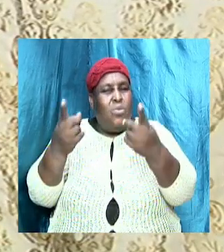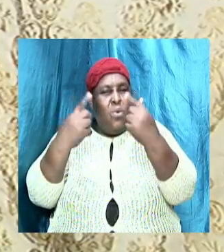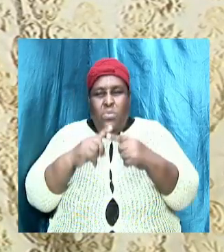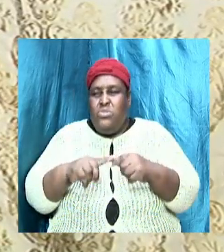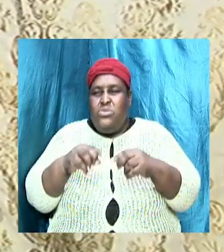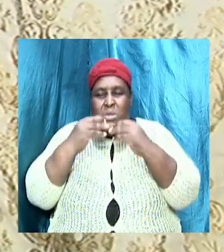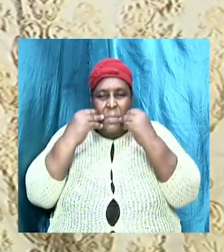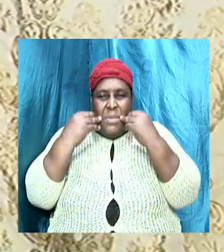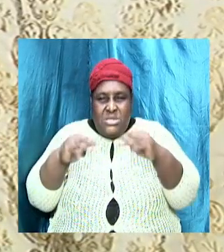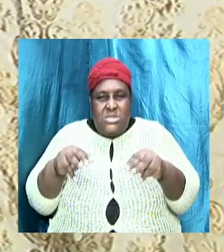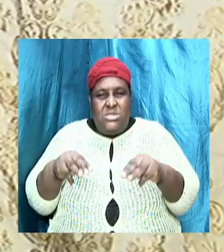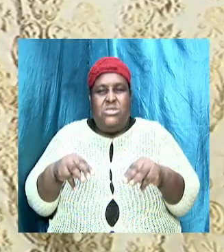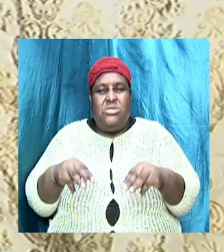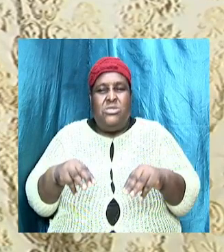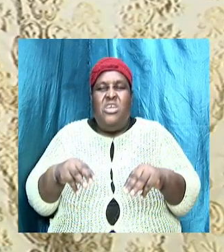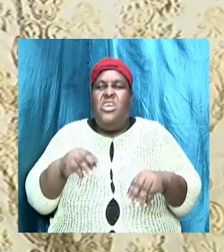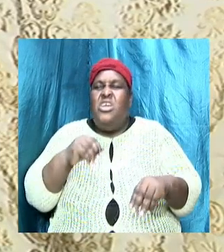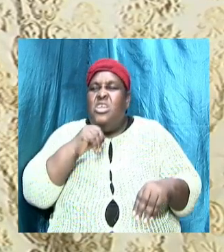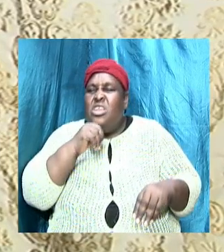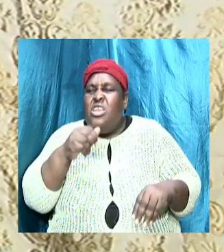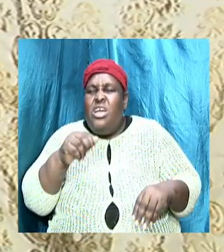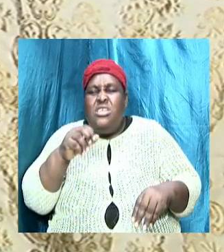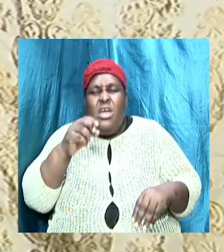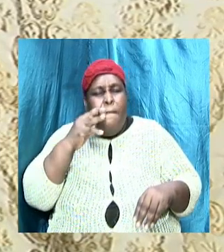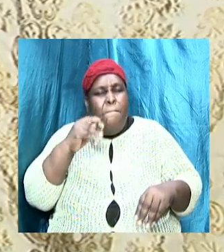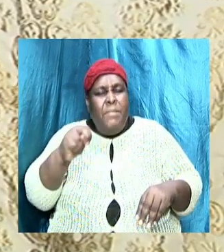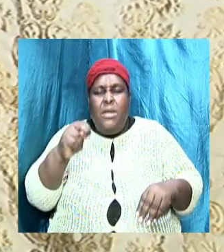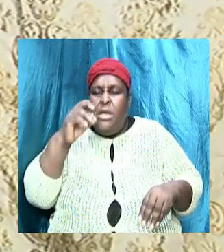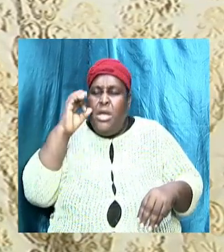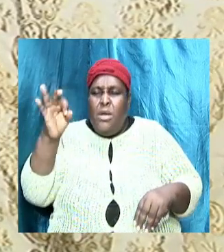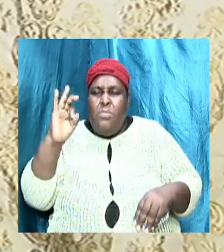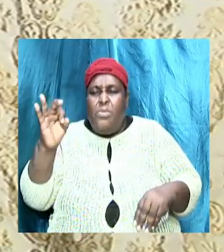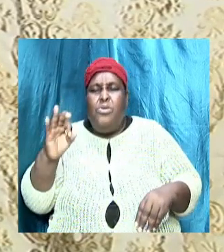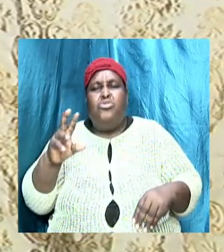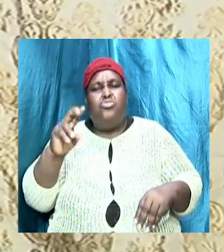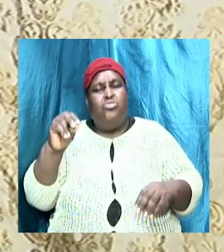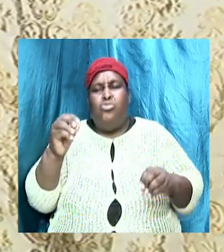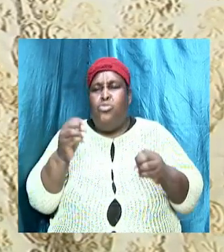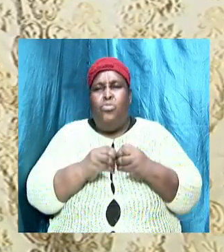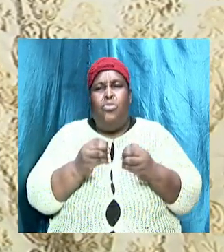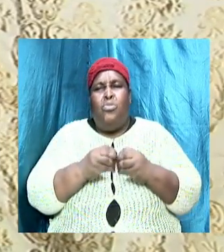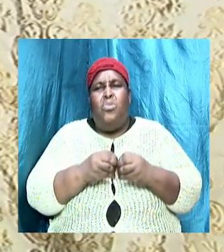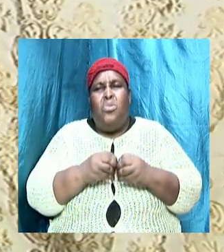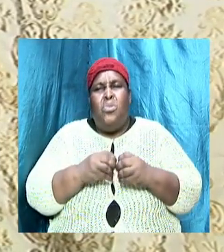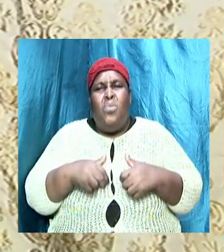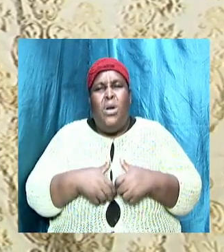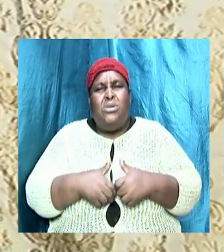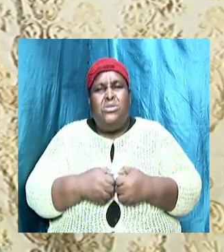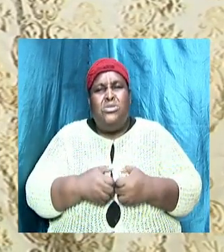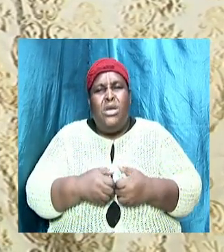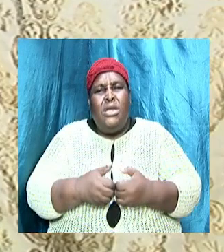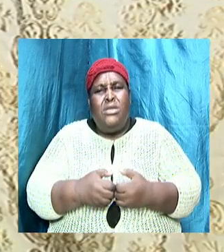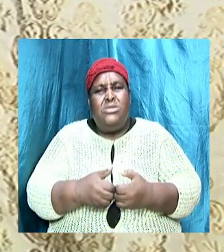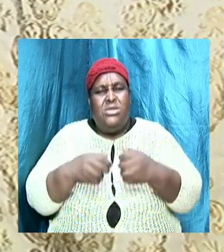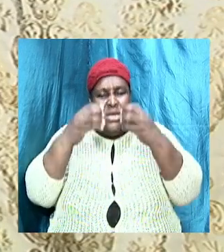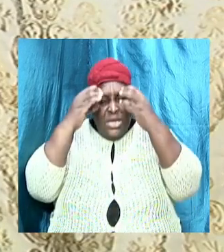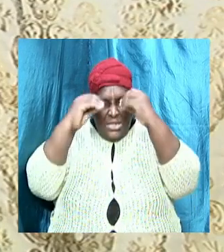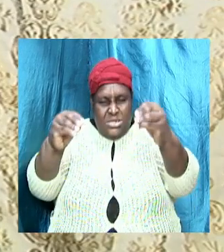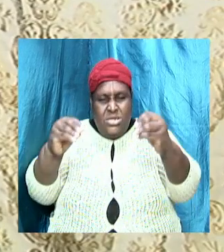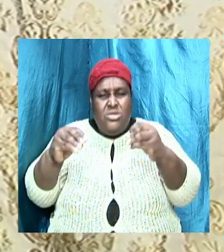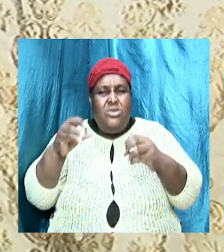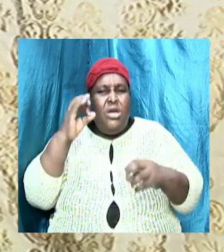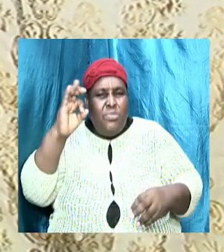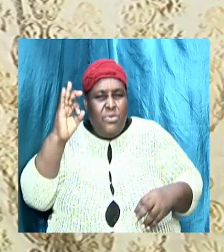hallelujah the message is not being preached anymore and I want to challenge preachers I want to challenge preachers that preach